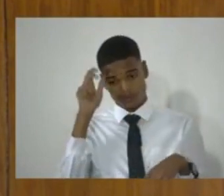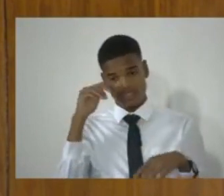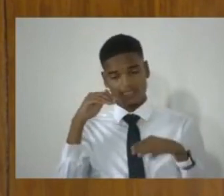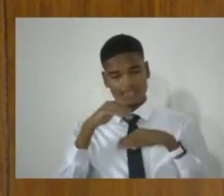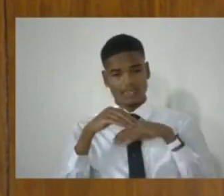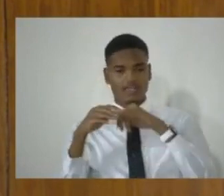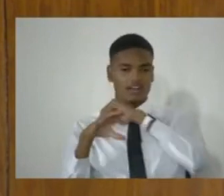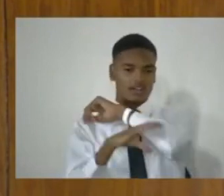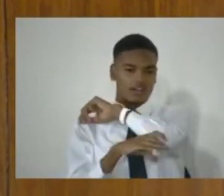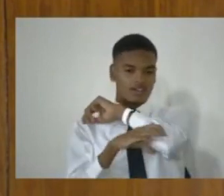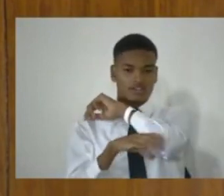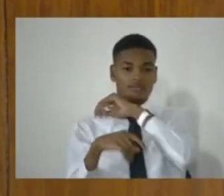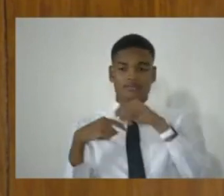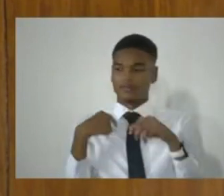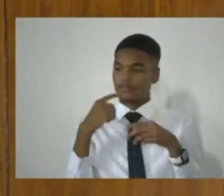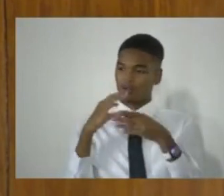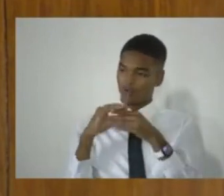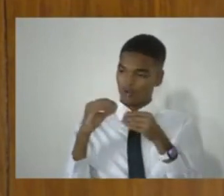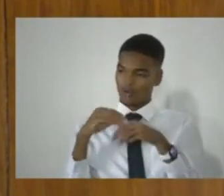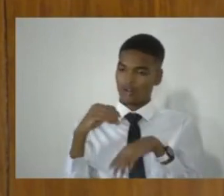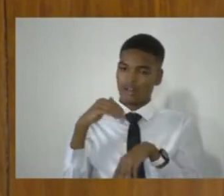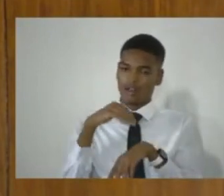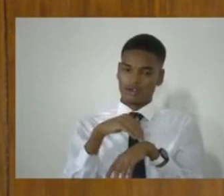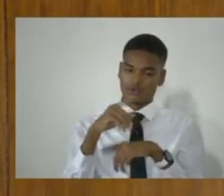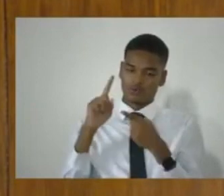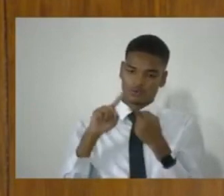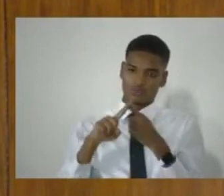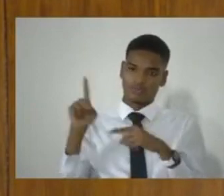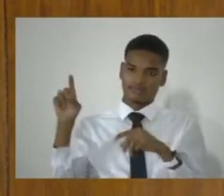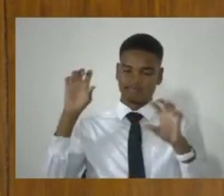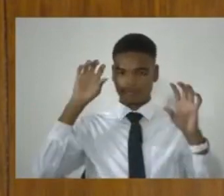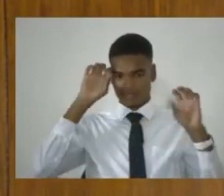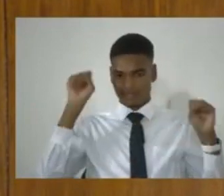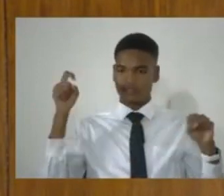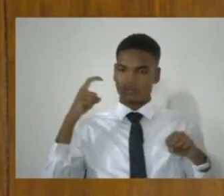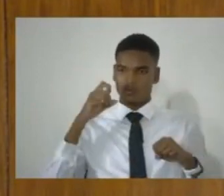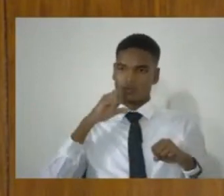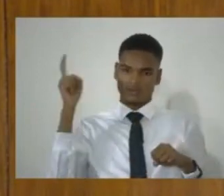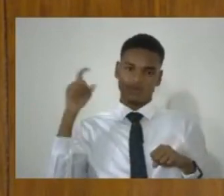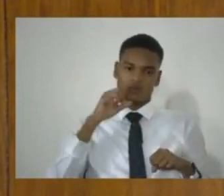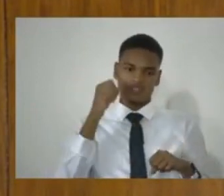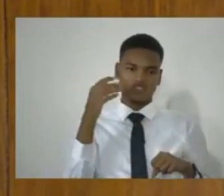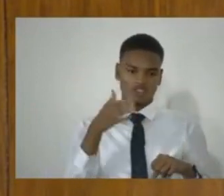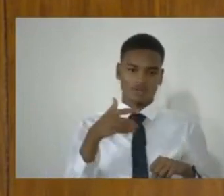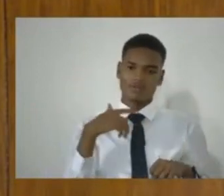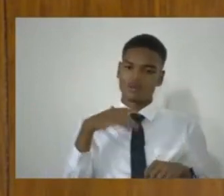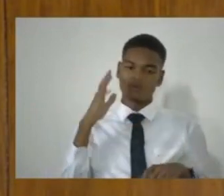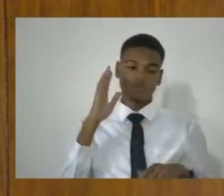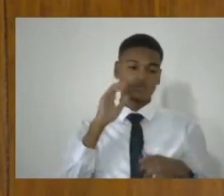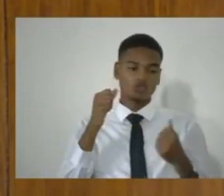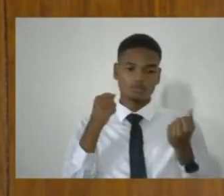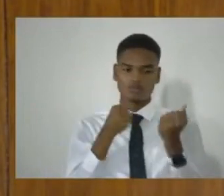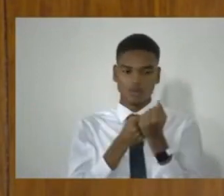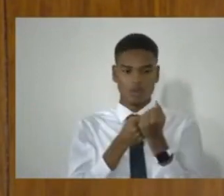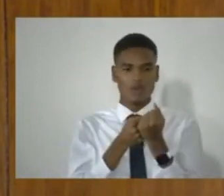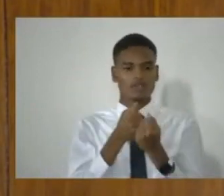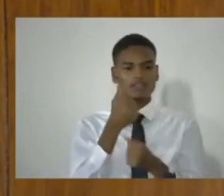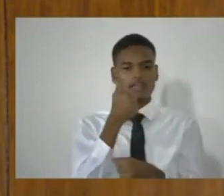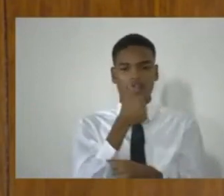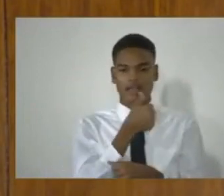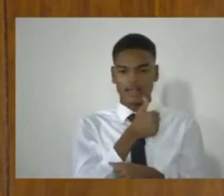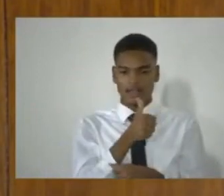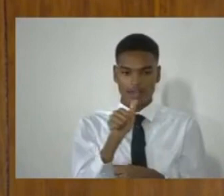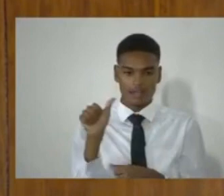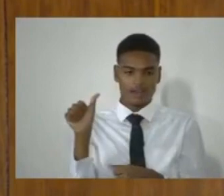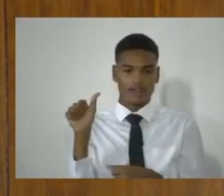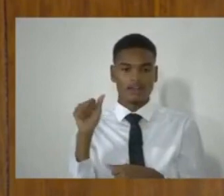to the Prime Minister who was also in attendance that I will support any bona